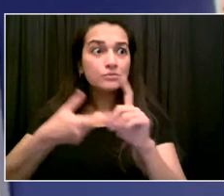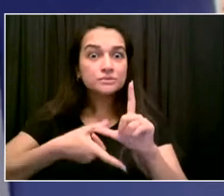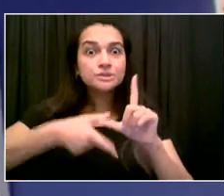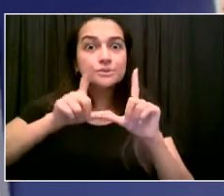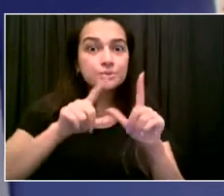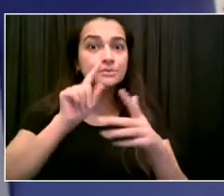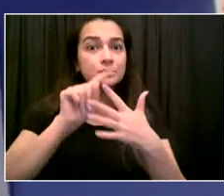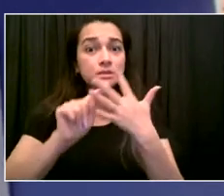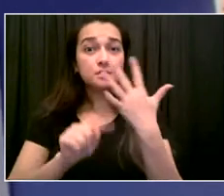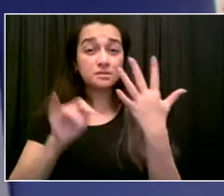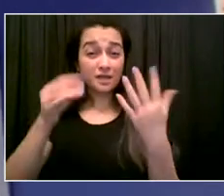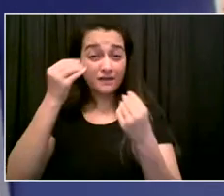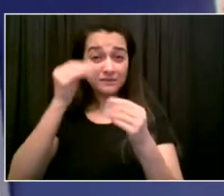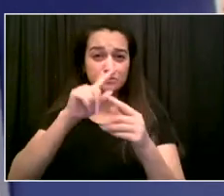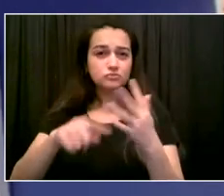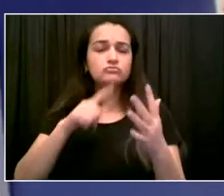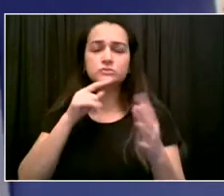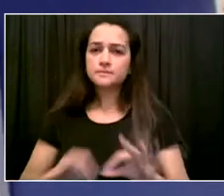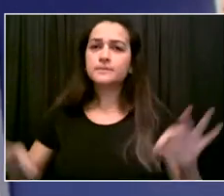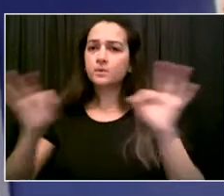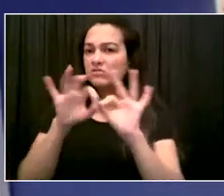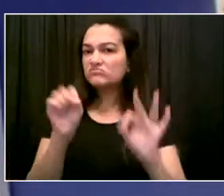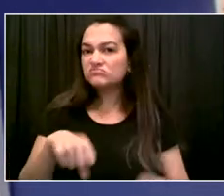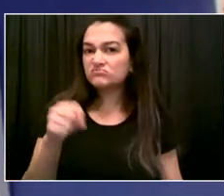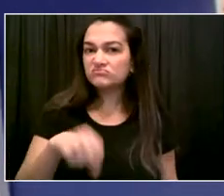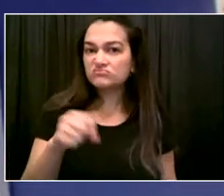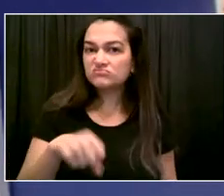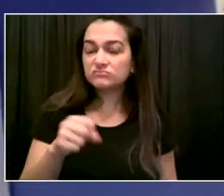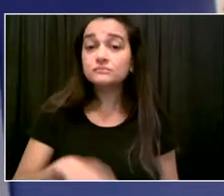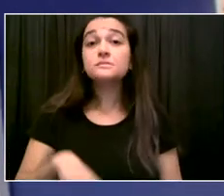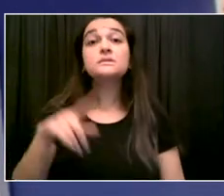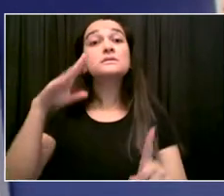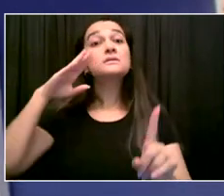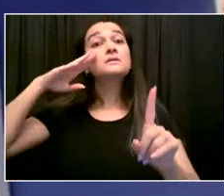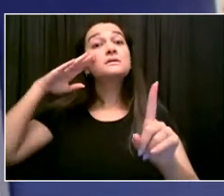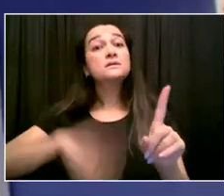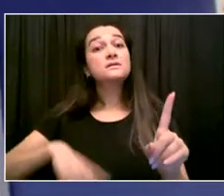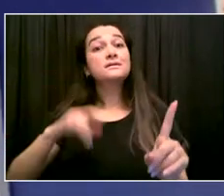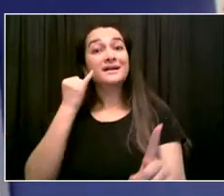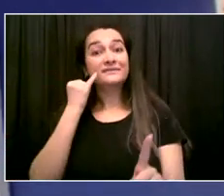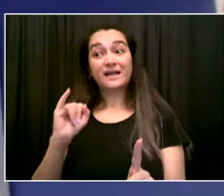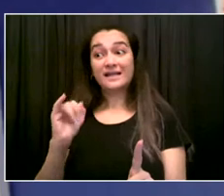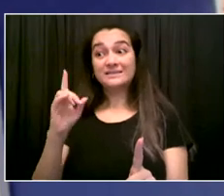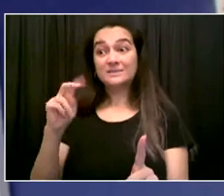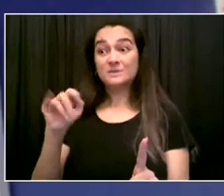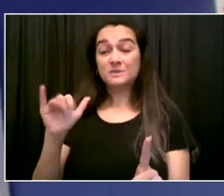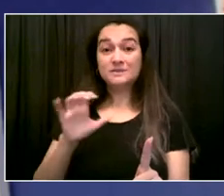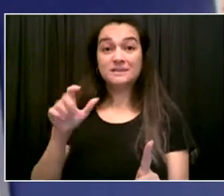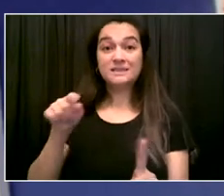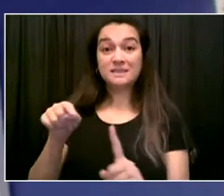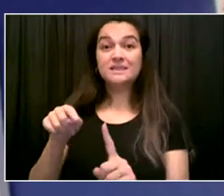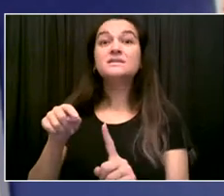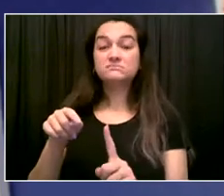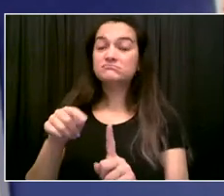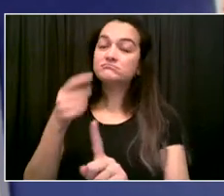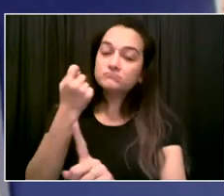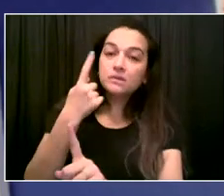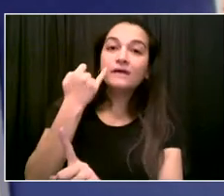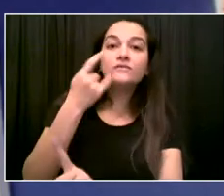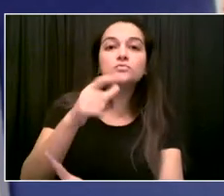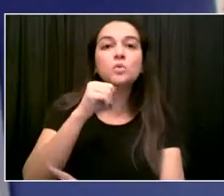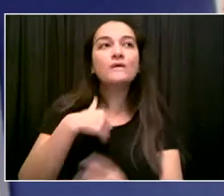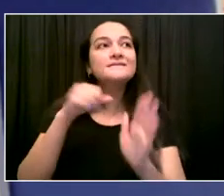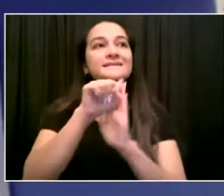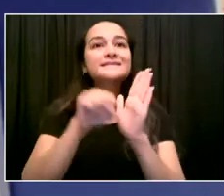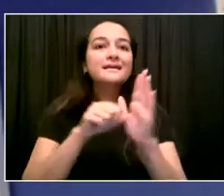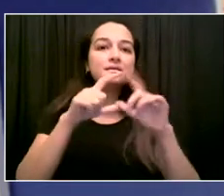pandemic, a little bit of help that was out there for our undocumented community. But the reality is that this piece of ID isn't just